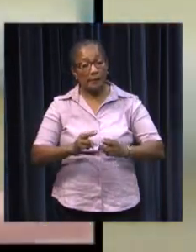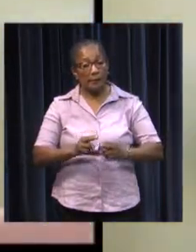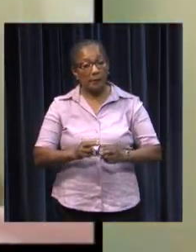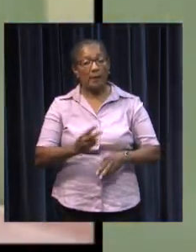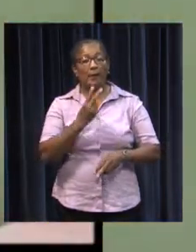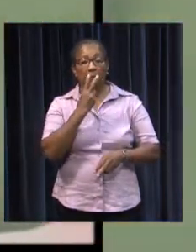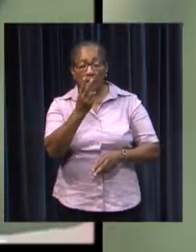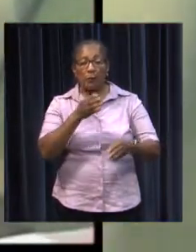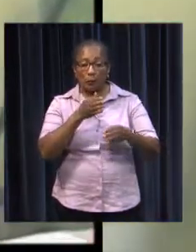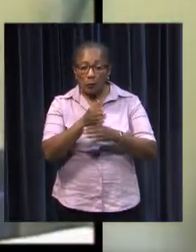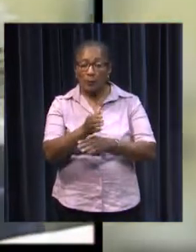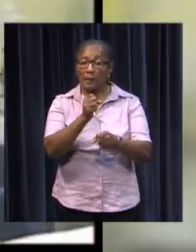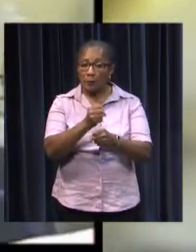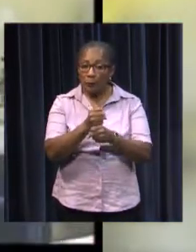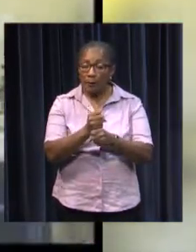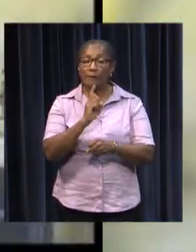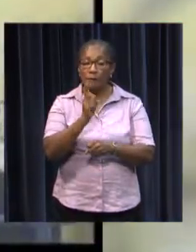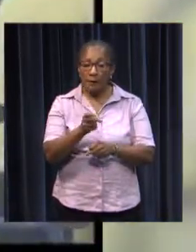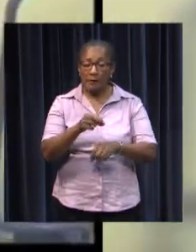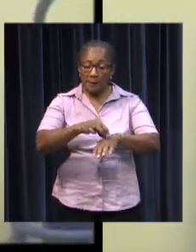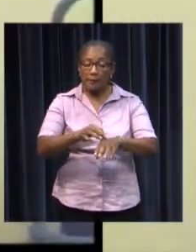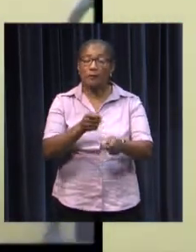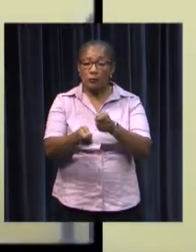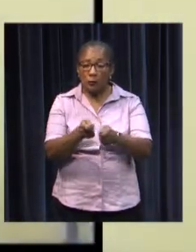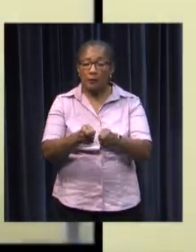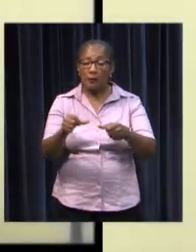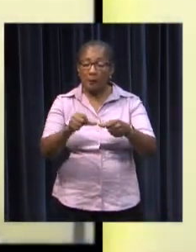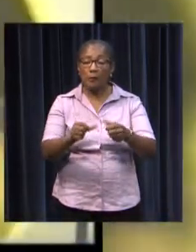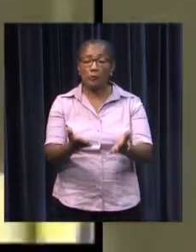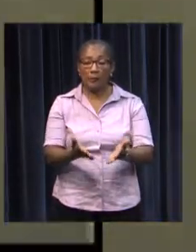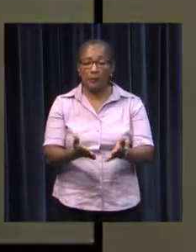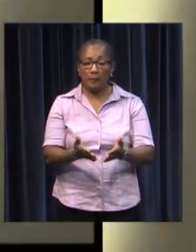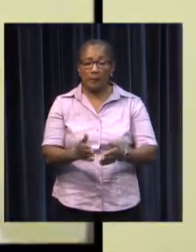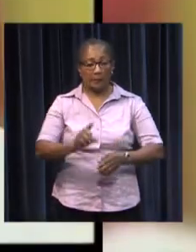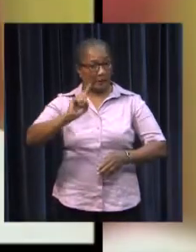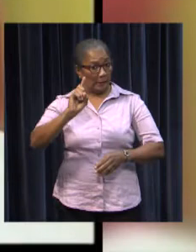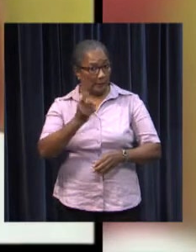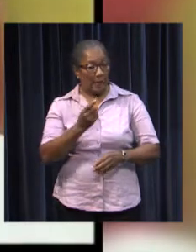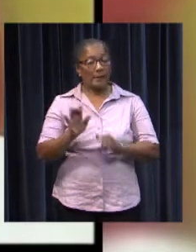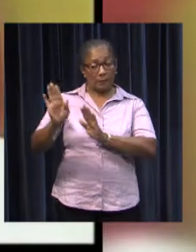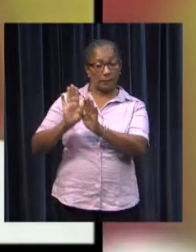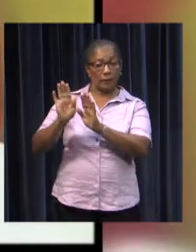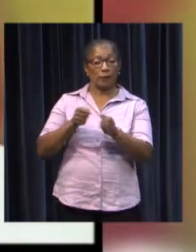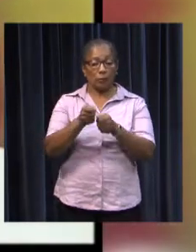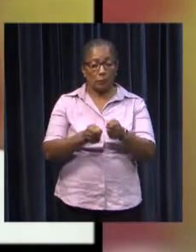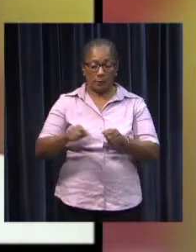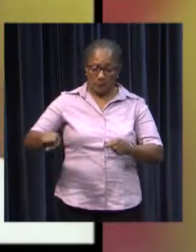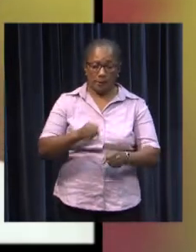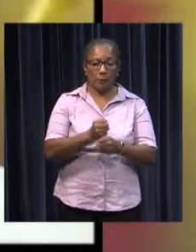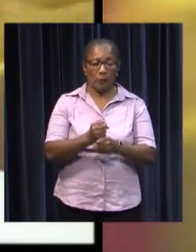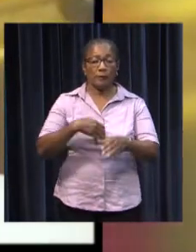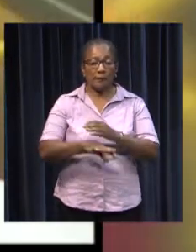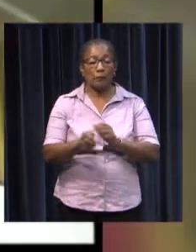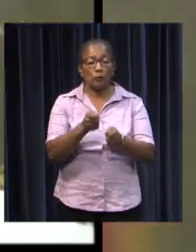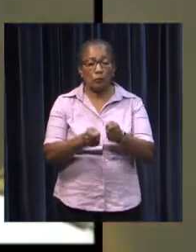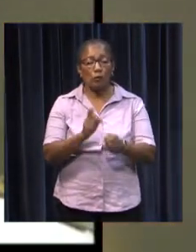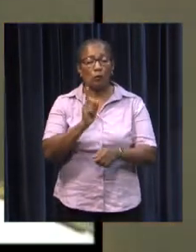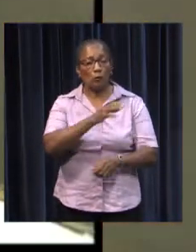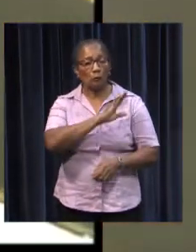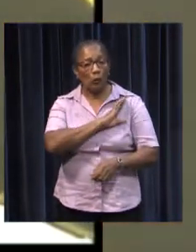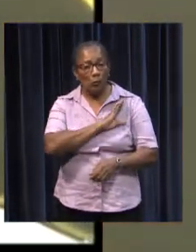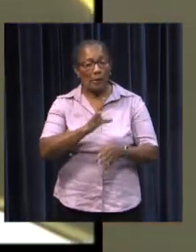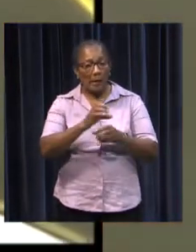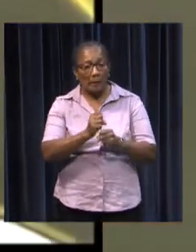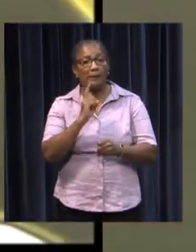looks further at the role of the nursing staff. In addition to preventive care, employees in the healthcare sector must also